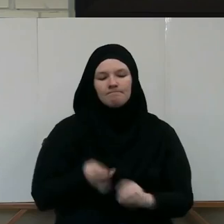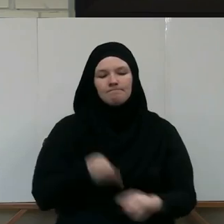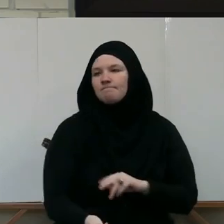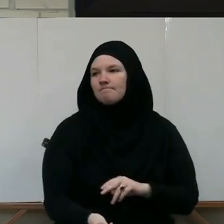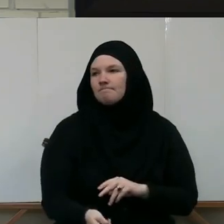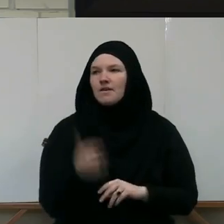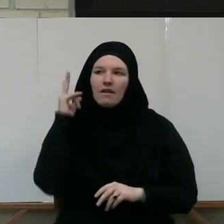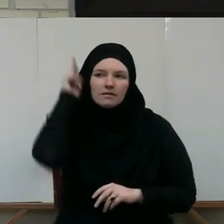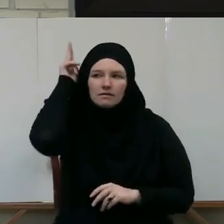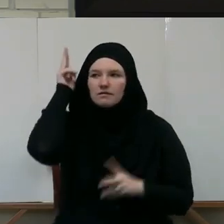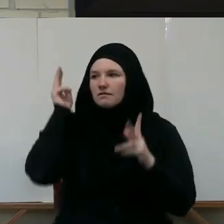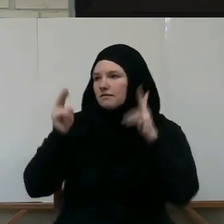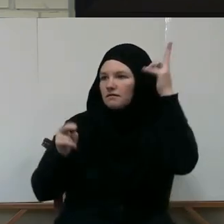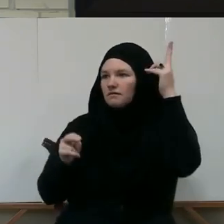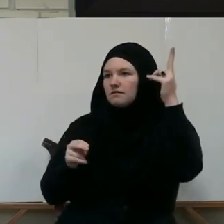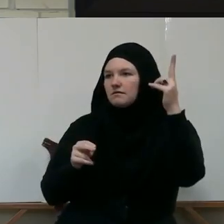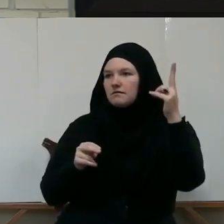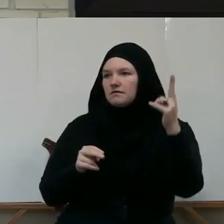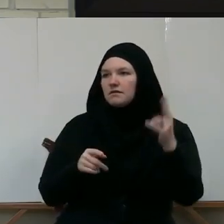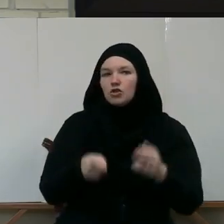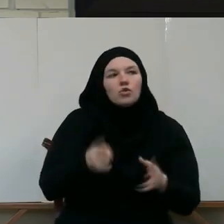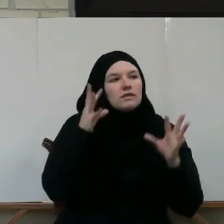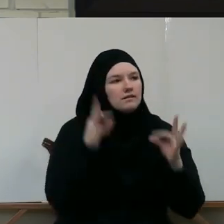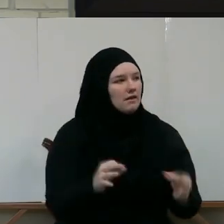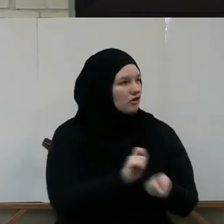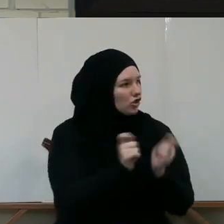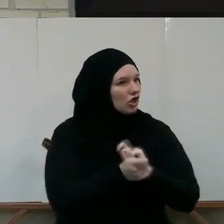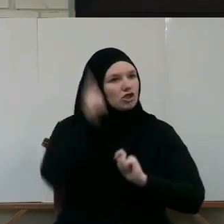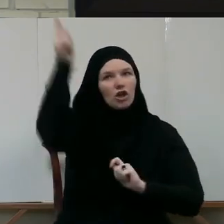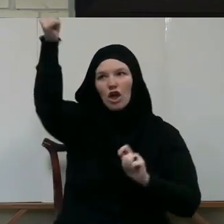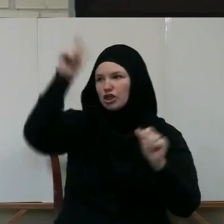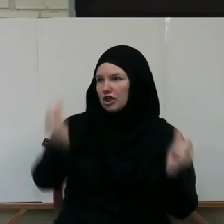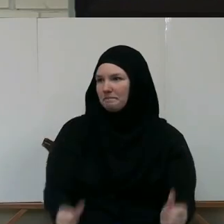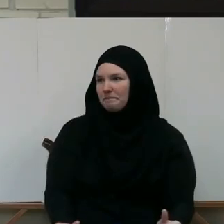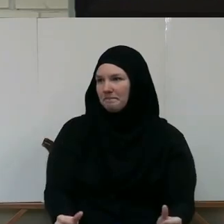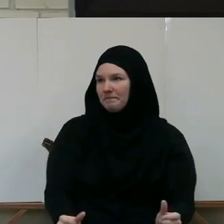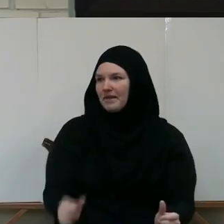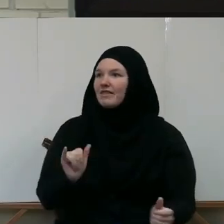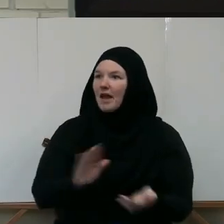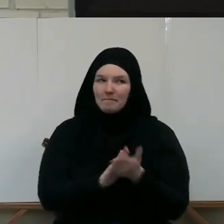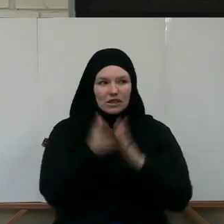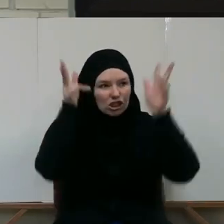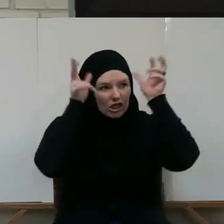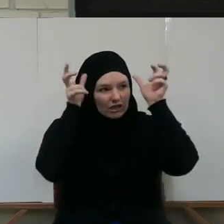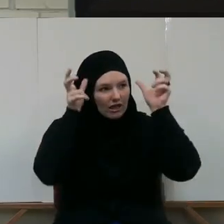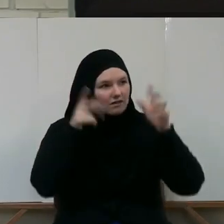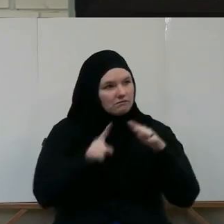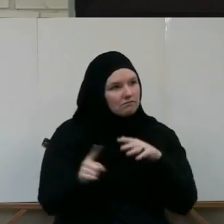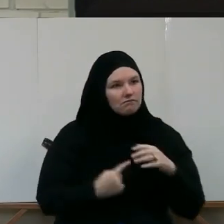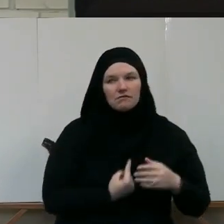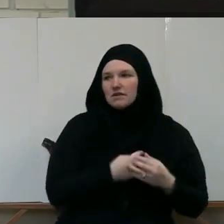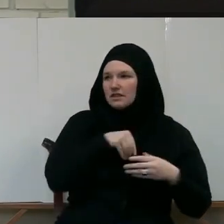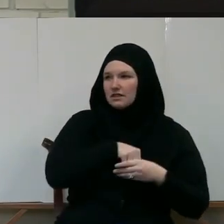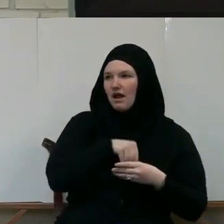You know that it is much deeper than that. You change the creation of Allah When you change His principles To your principle.